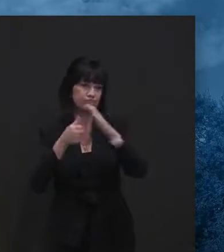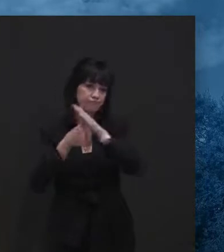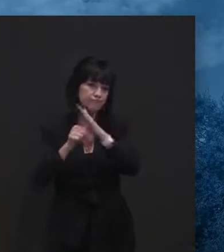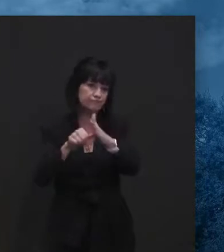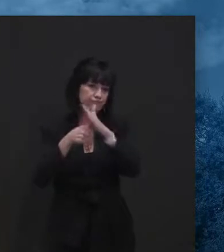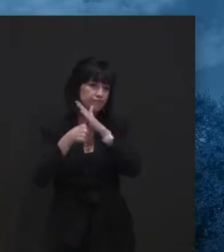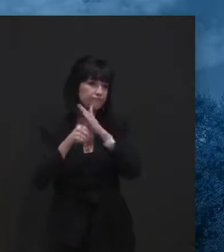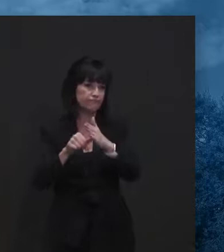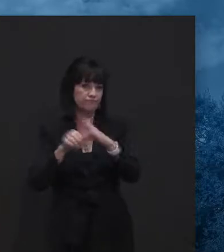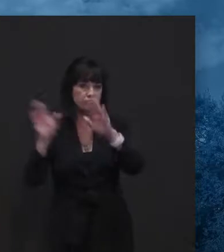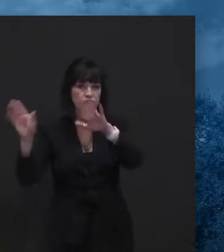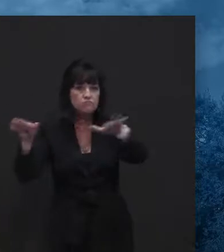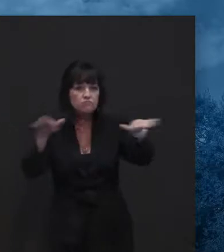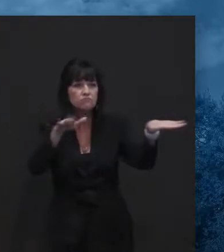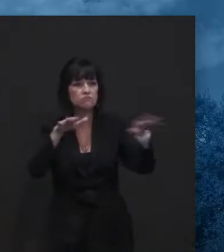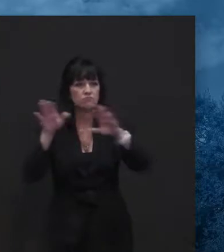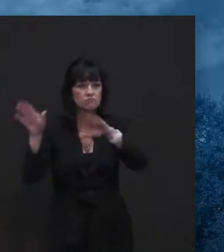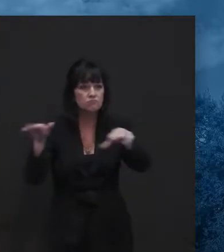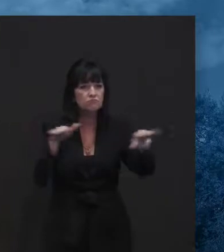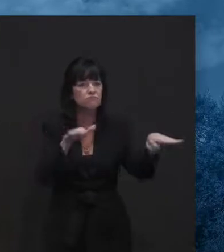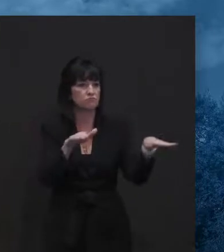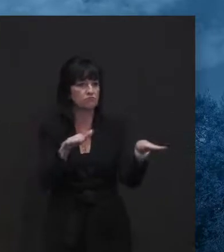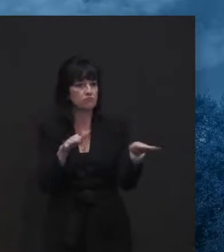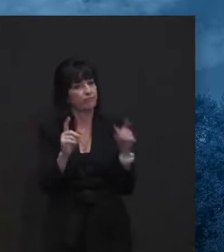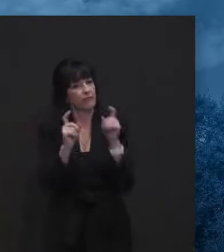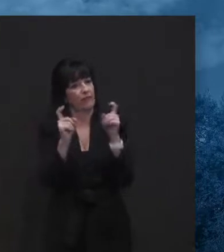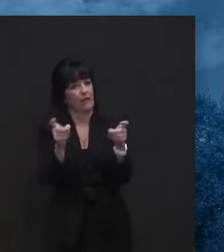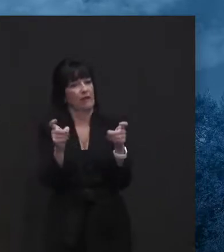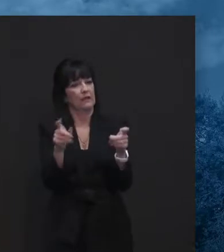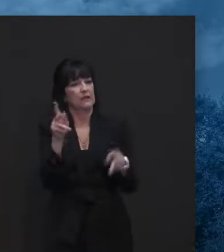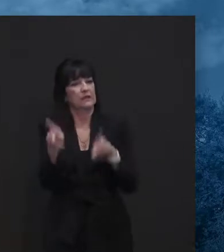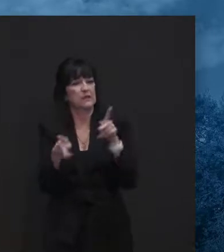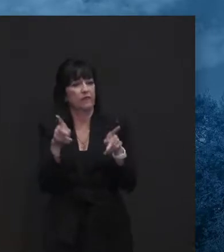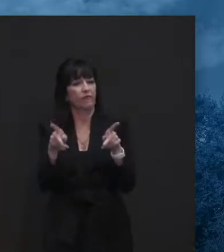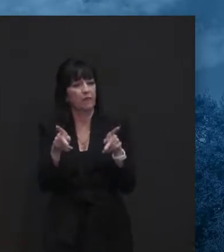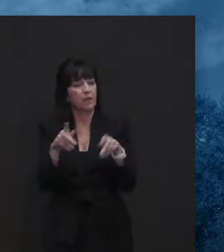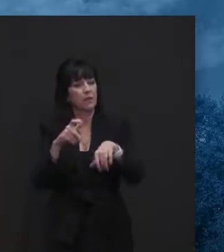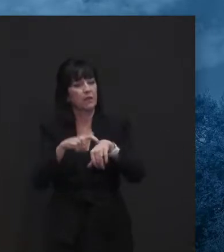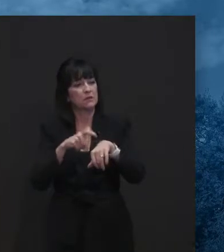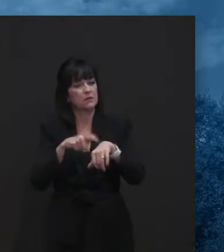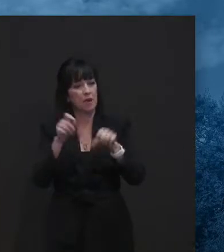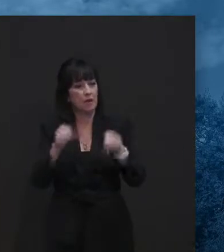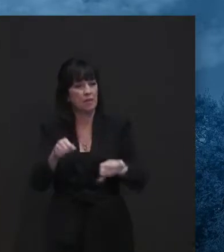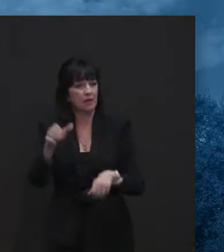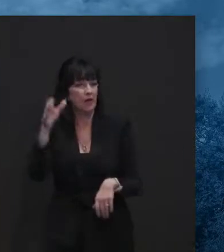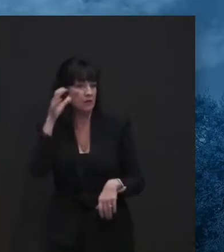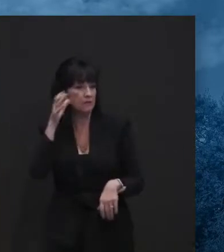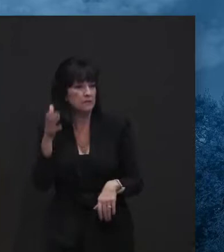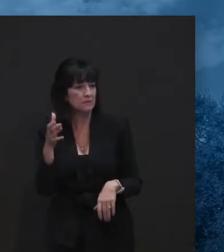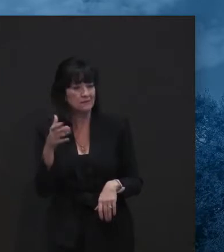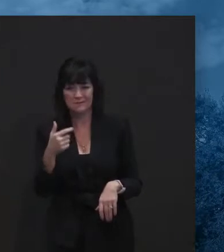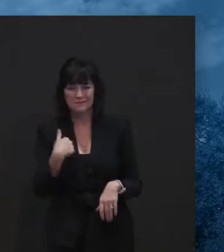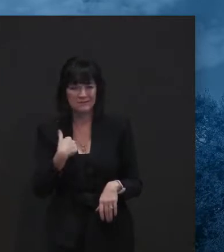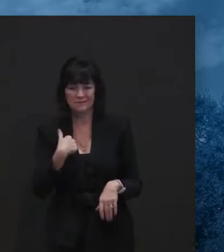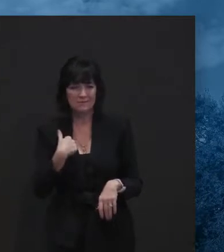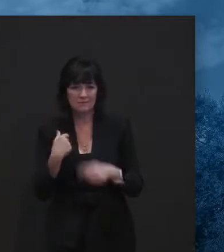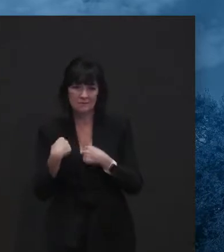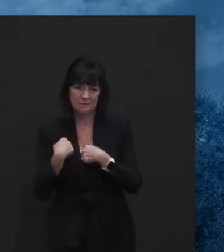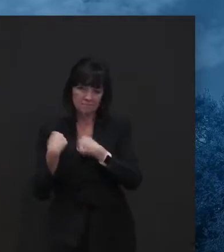everybody alert and up, uh, give people time to react. I've been saying for two or three weeks now that this is what we're seeing.